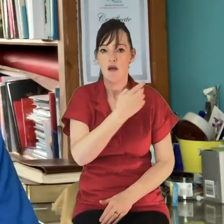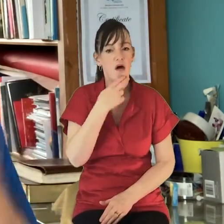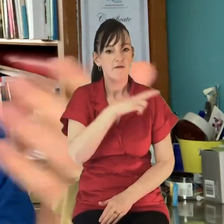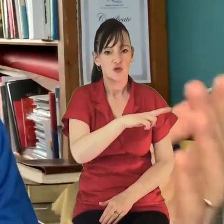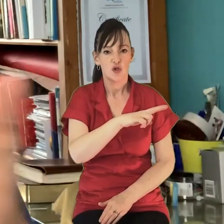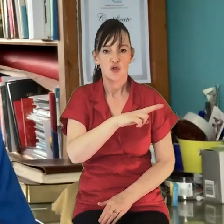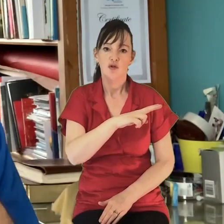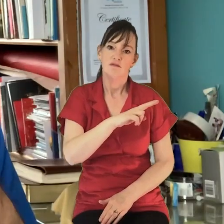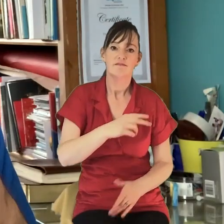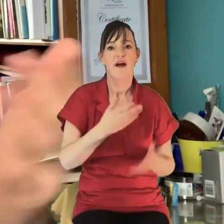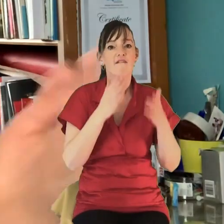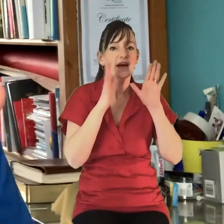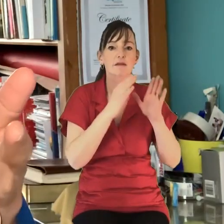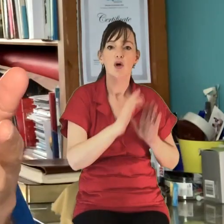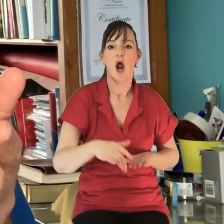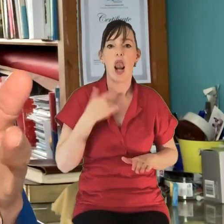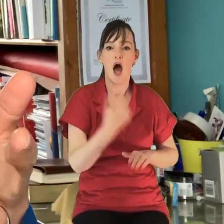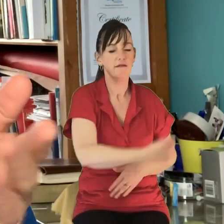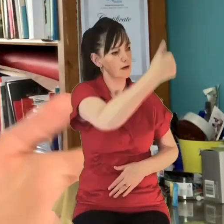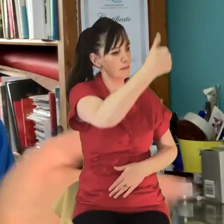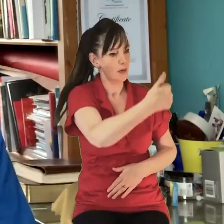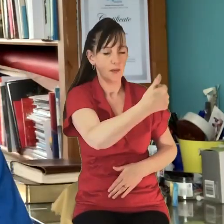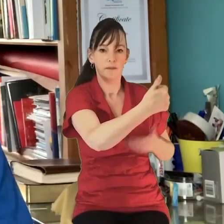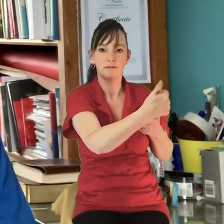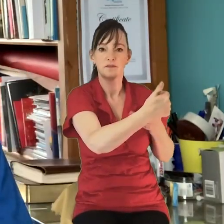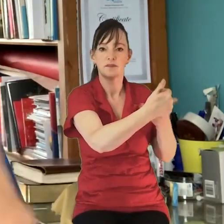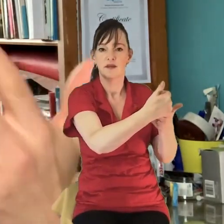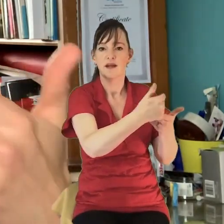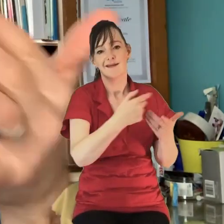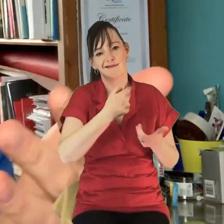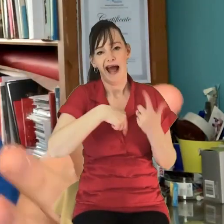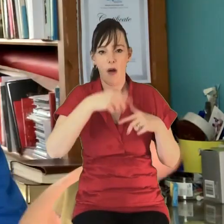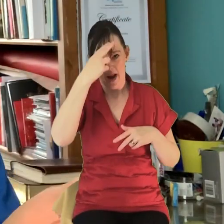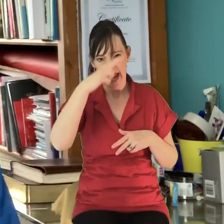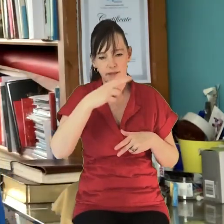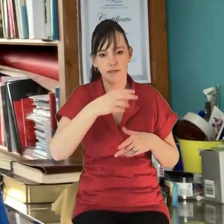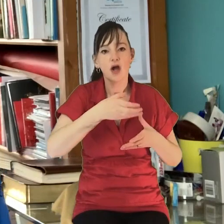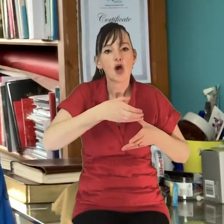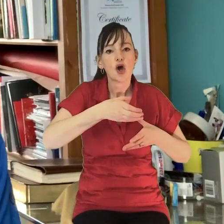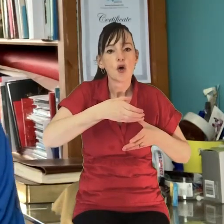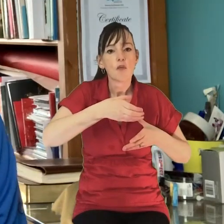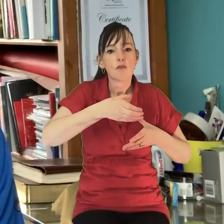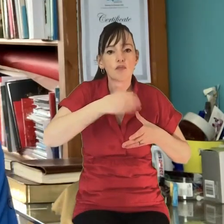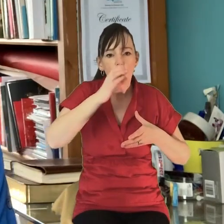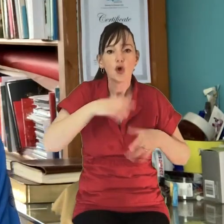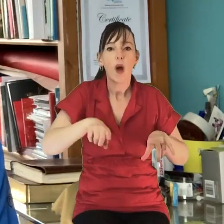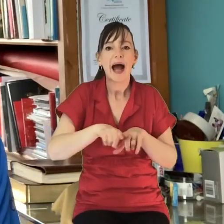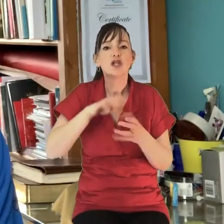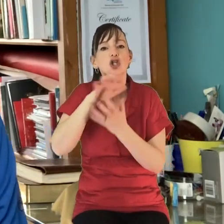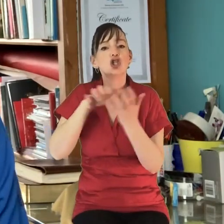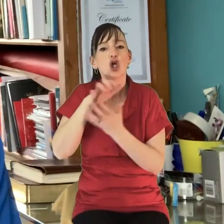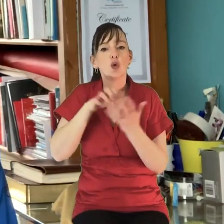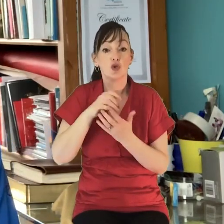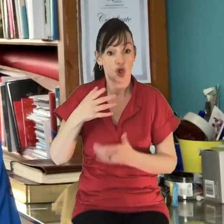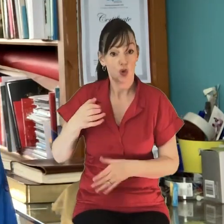where we just encouraged people to kind of tune in, connect in, and we would look at a little bit of the Bible. We called it Brew and Chew. So the idea was you kind of you grabbed your